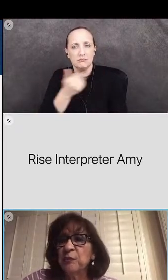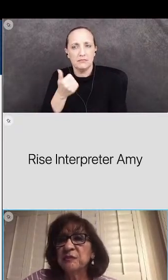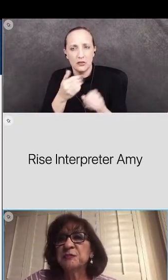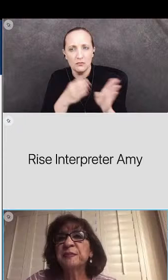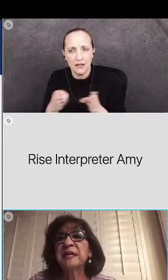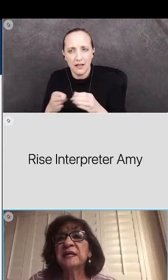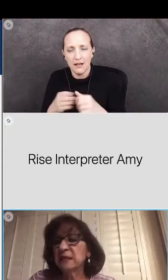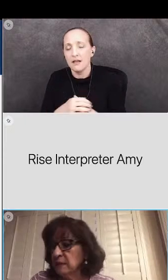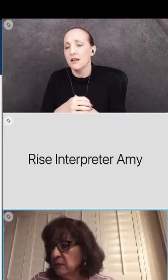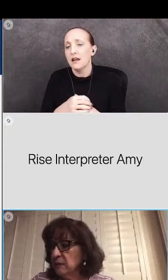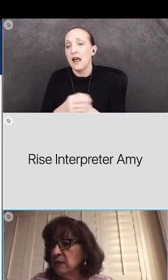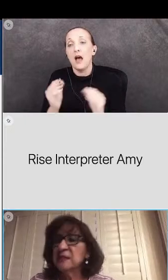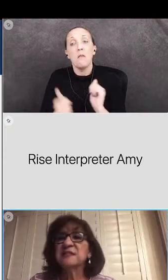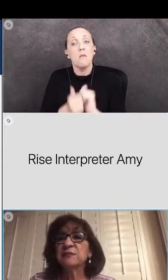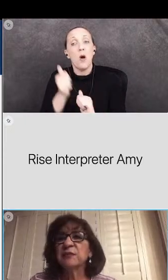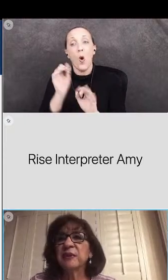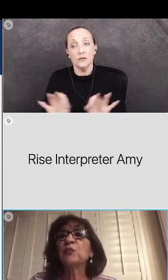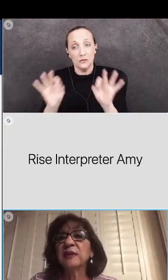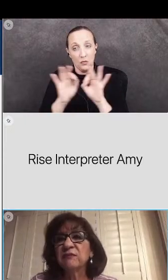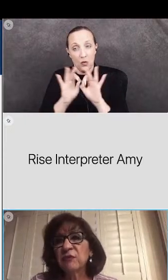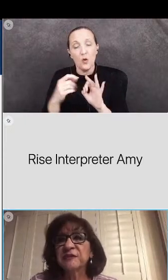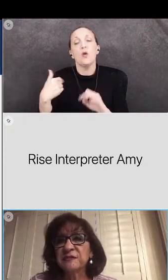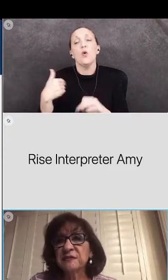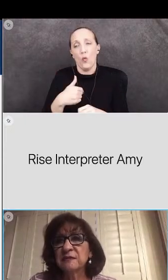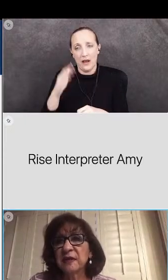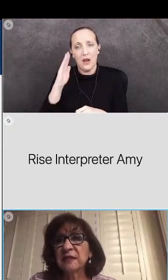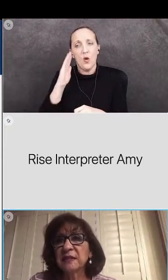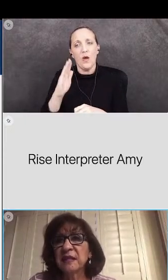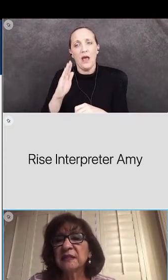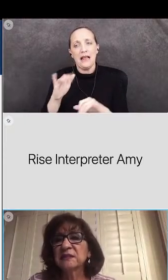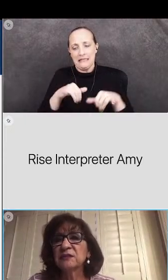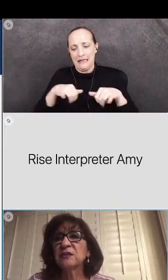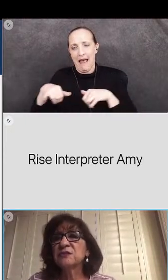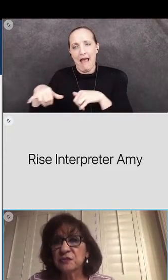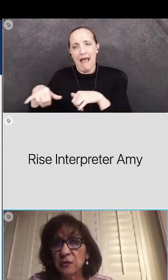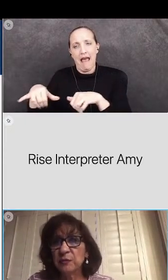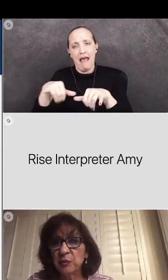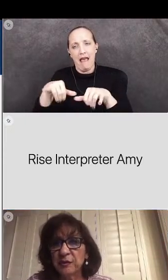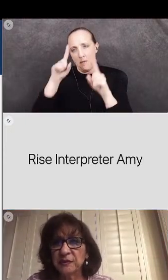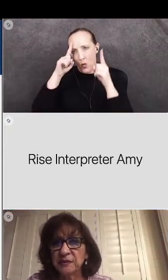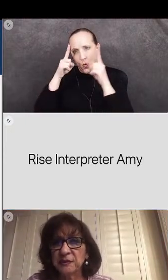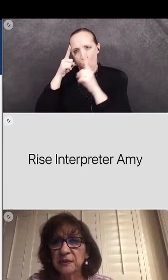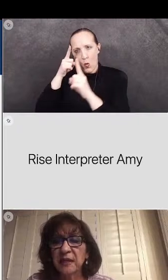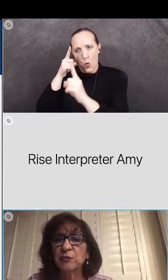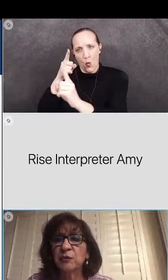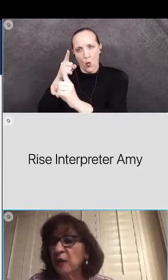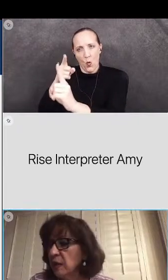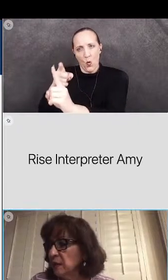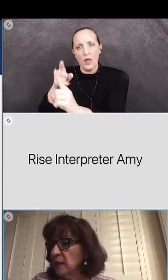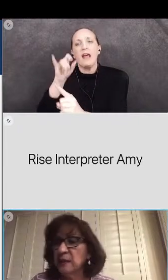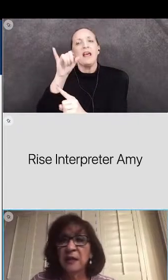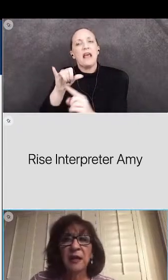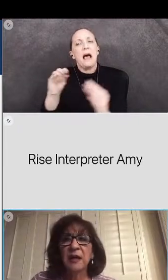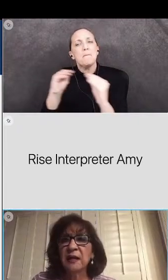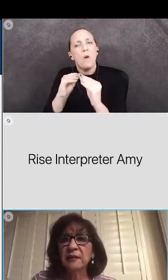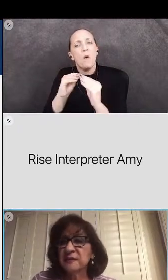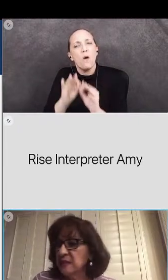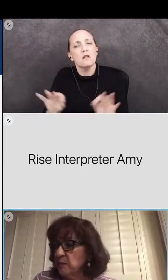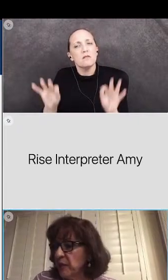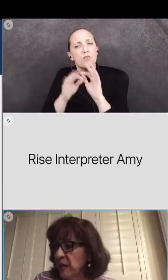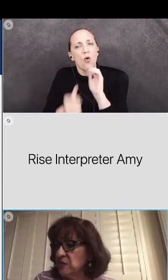we will be speaking in this within one voice i think that's so important that we're all